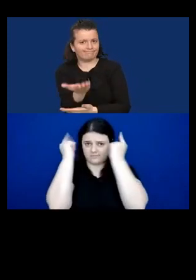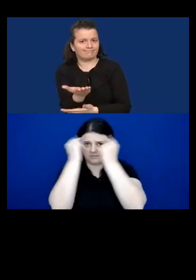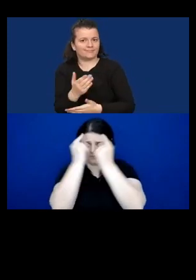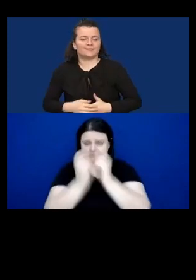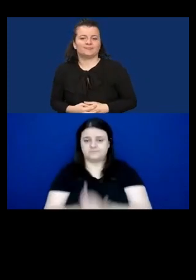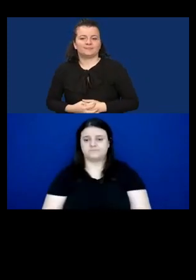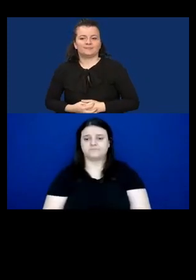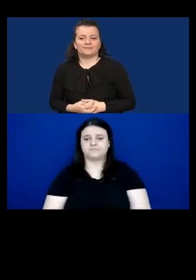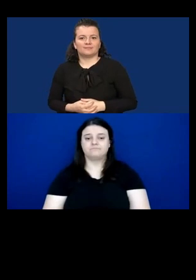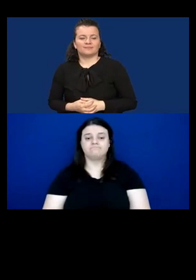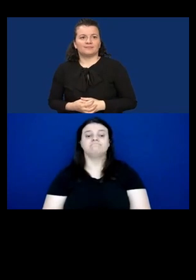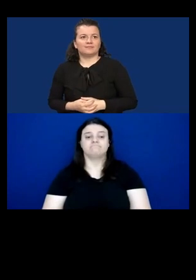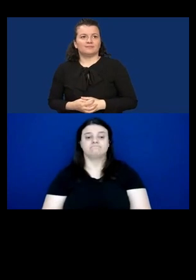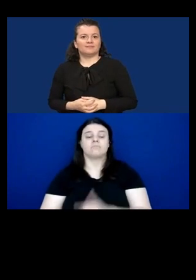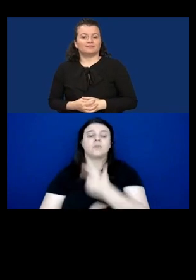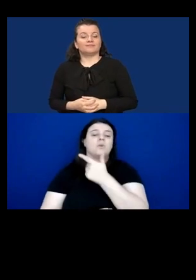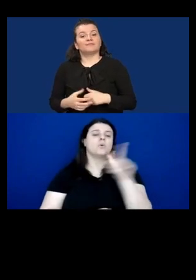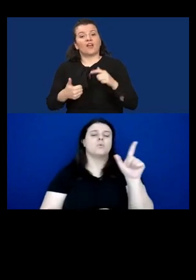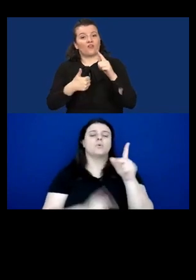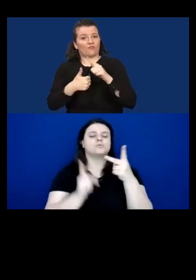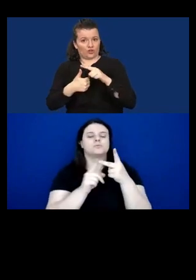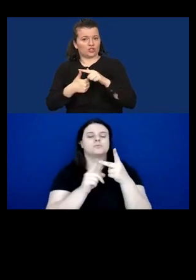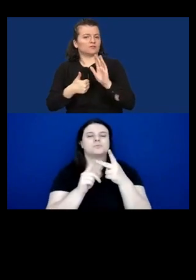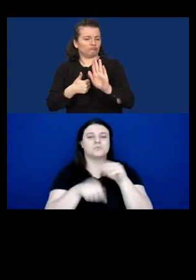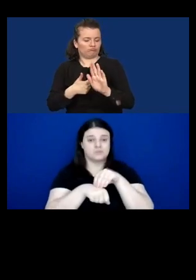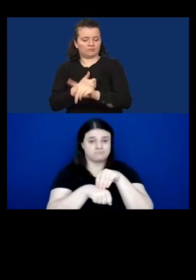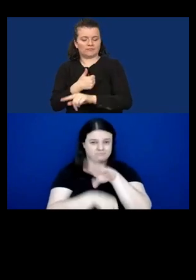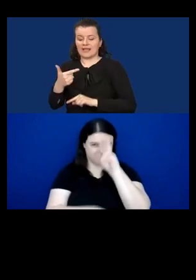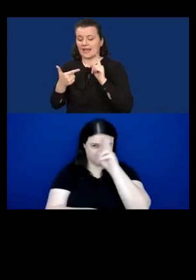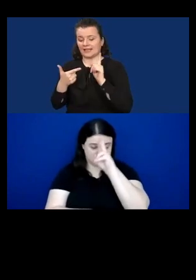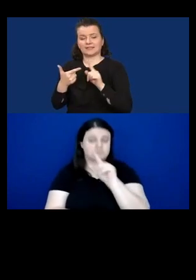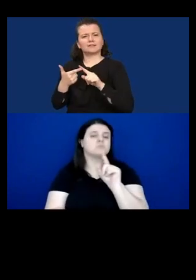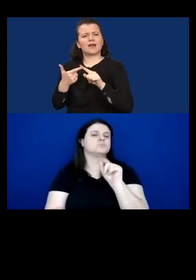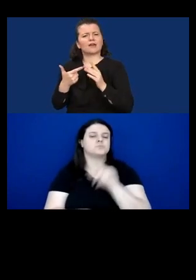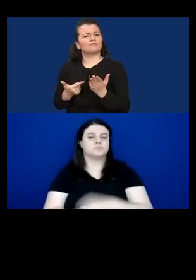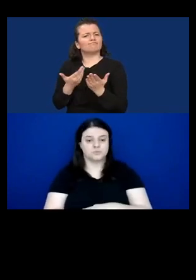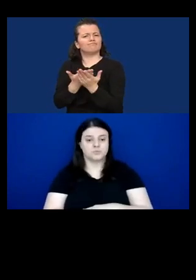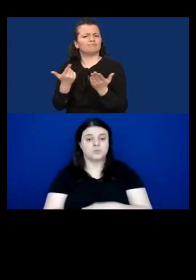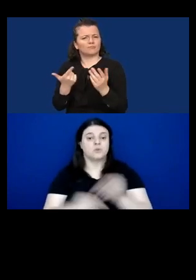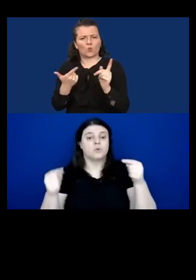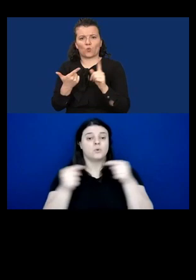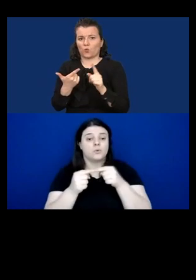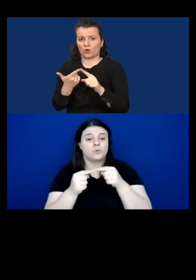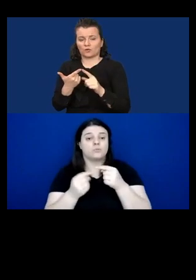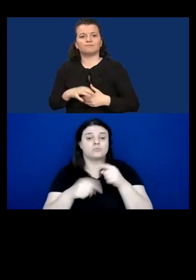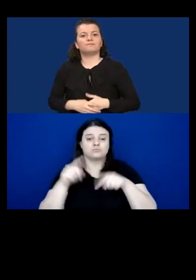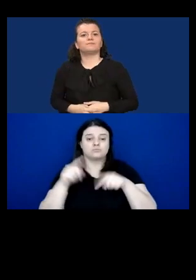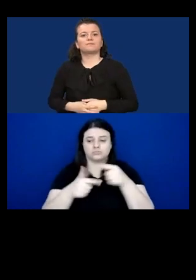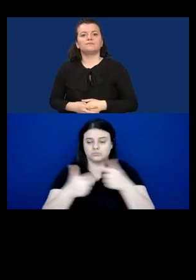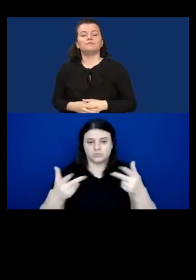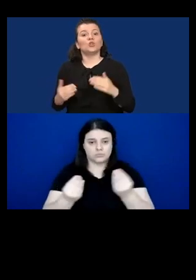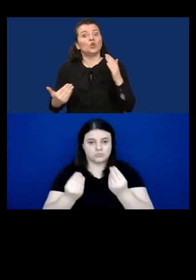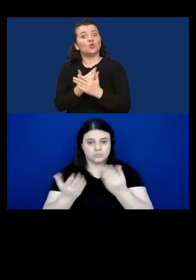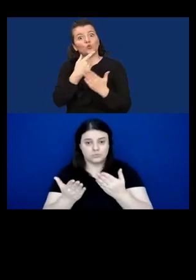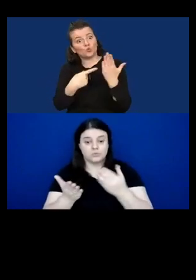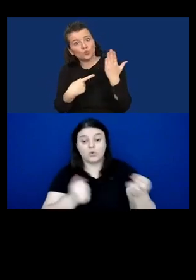The second set of recommendations is about strengthening supply and demand for new technologies